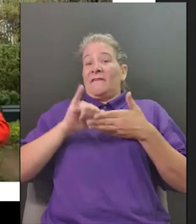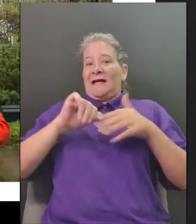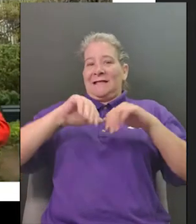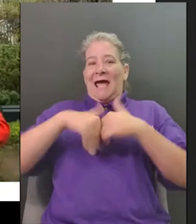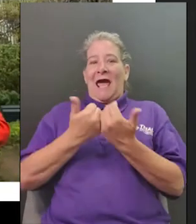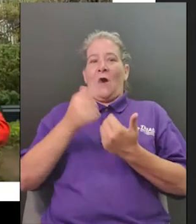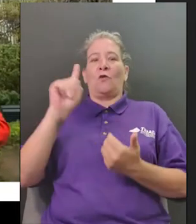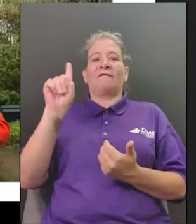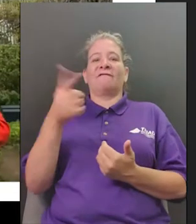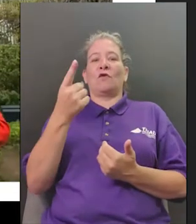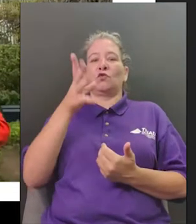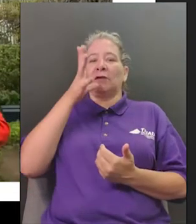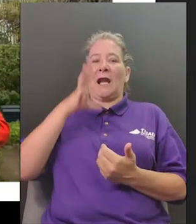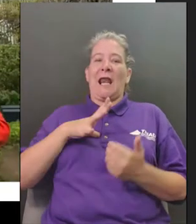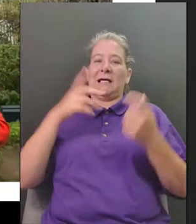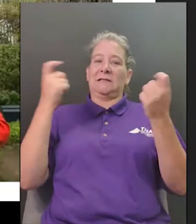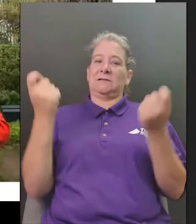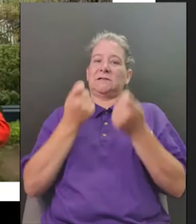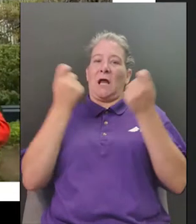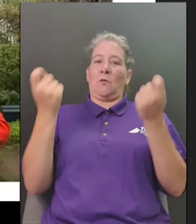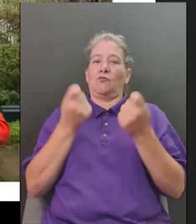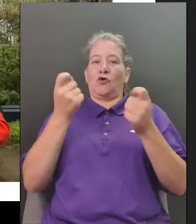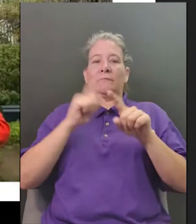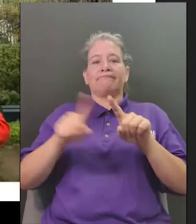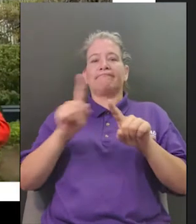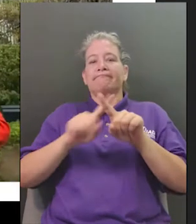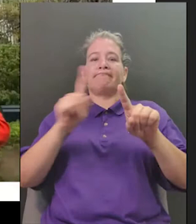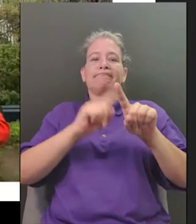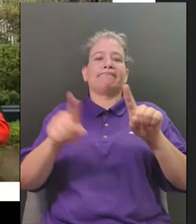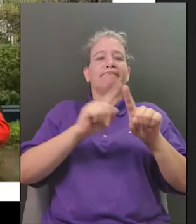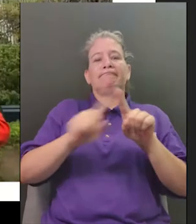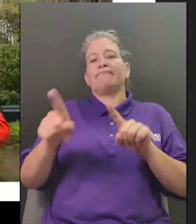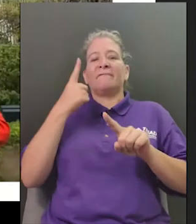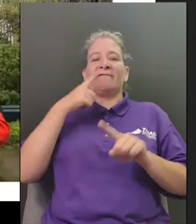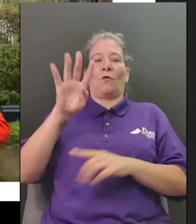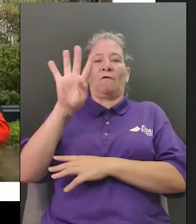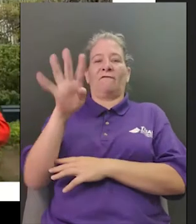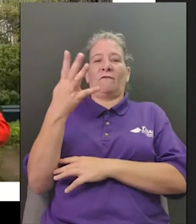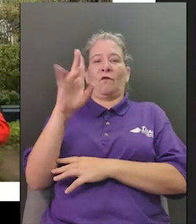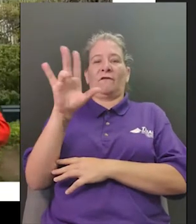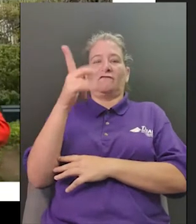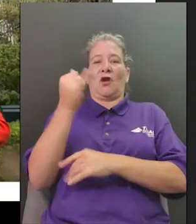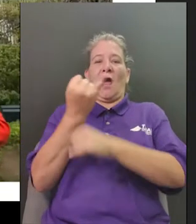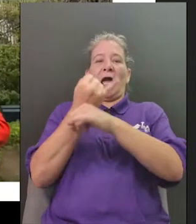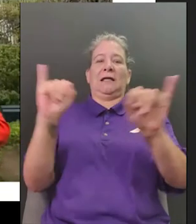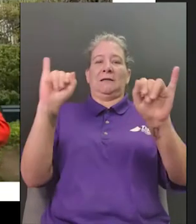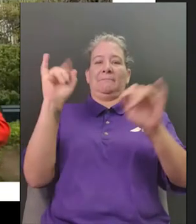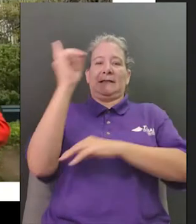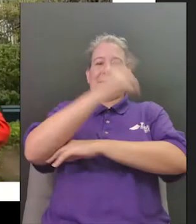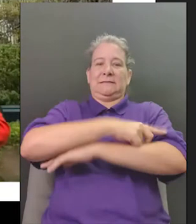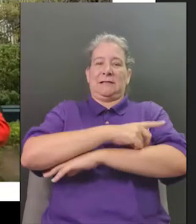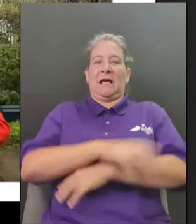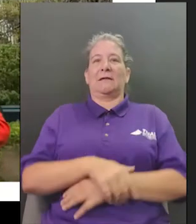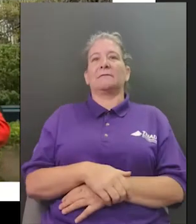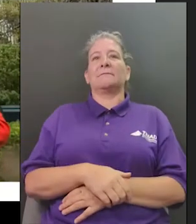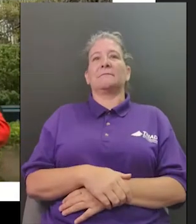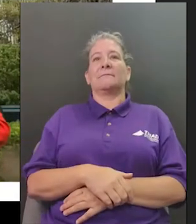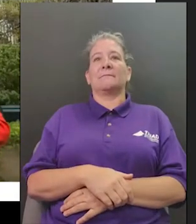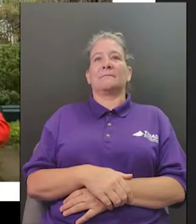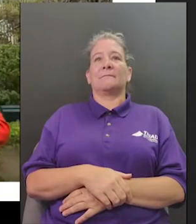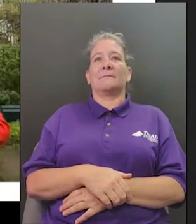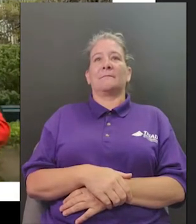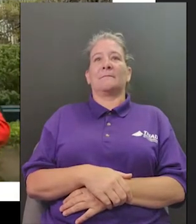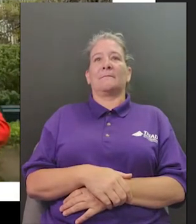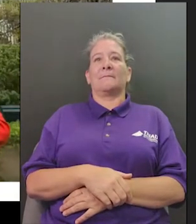discussing tonight if you aren't able to do this along with me and i'm kind of going to demonstrate it really quickly for